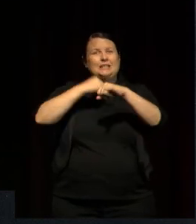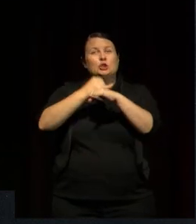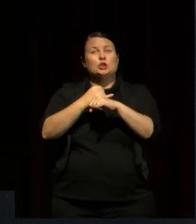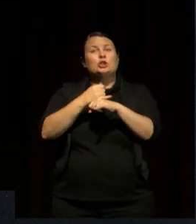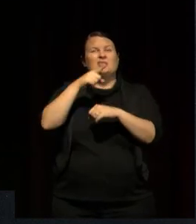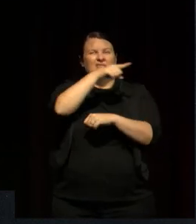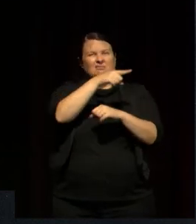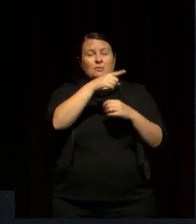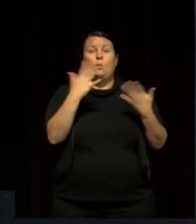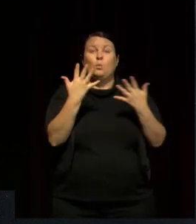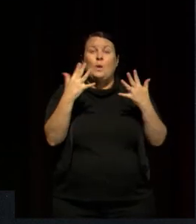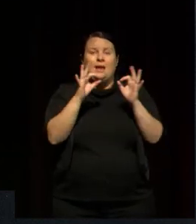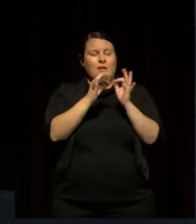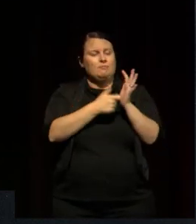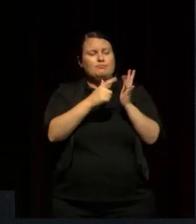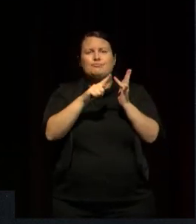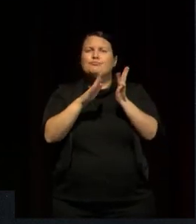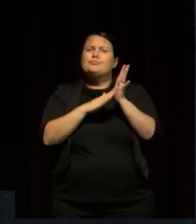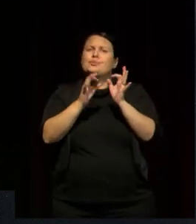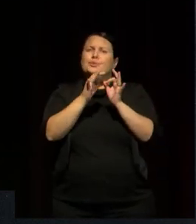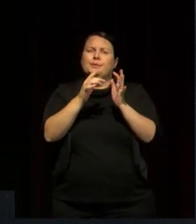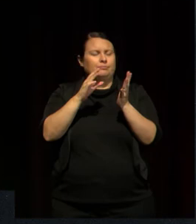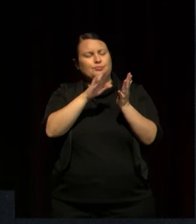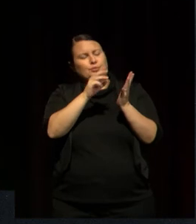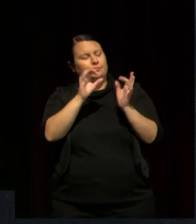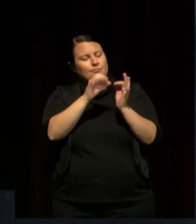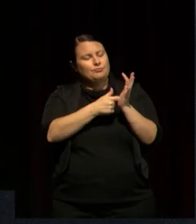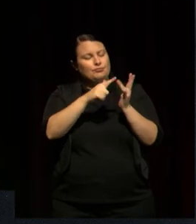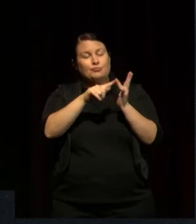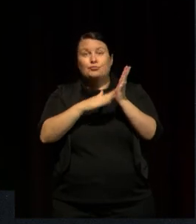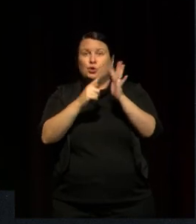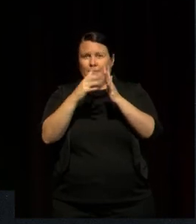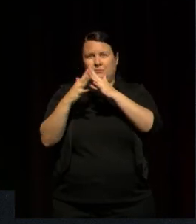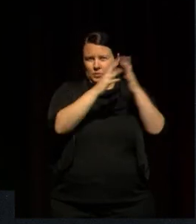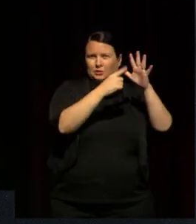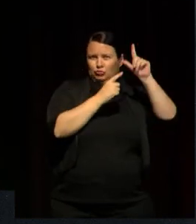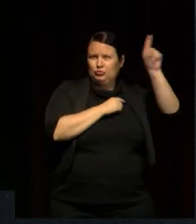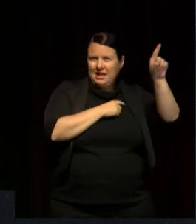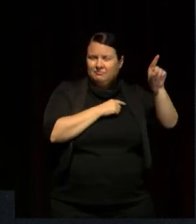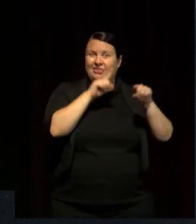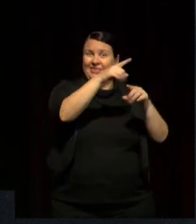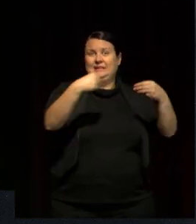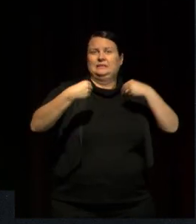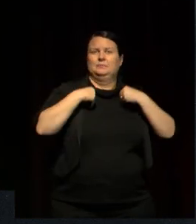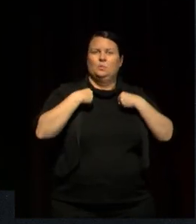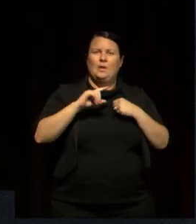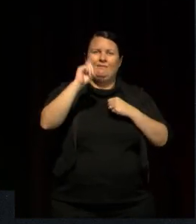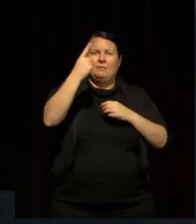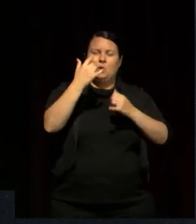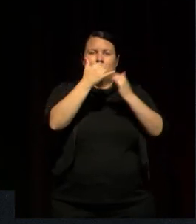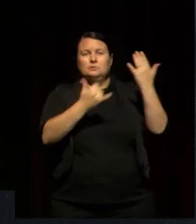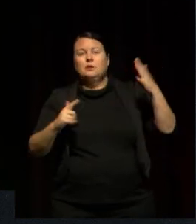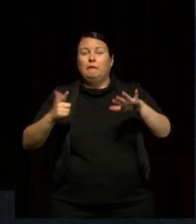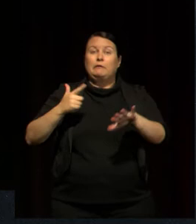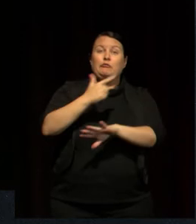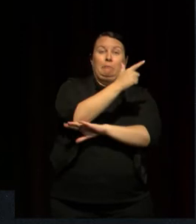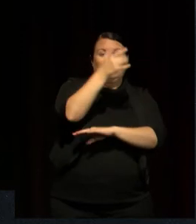Australia in the Kimberley. Magabala, I understand, considers itself one of the most remote publishers in